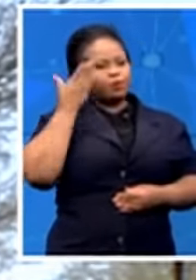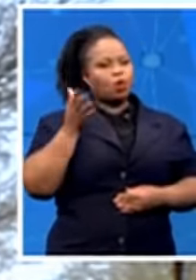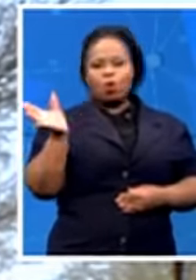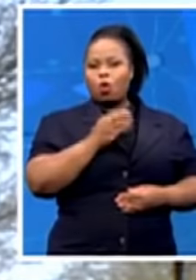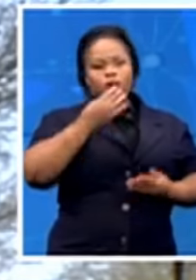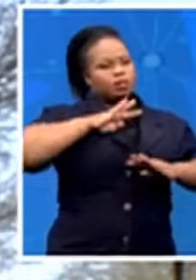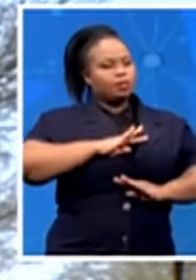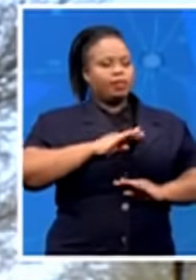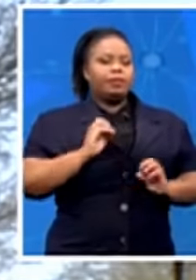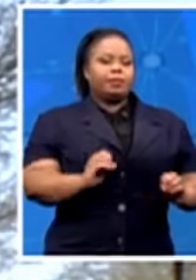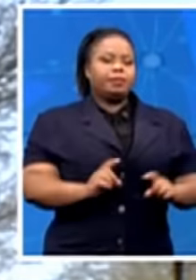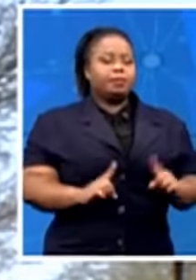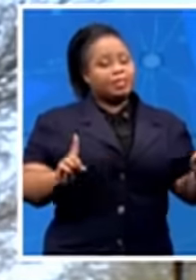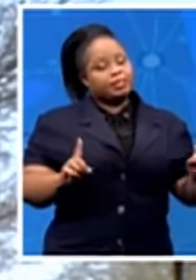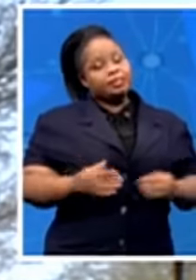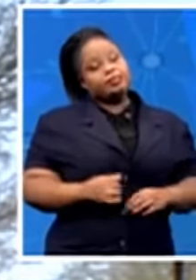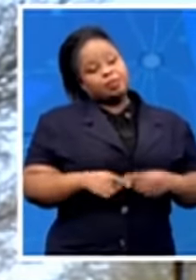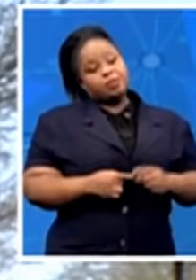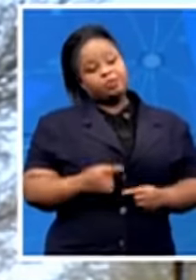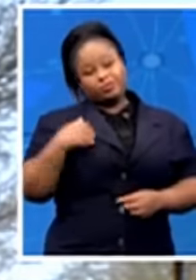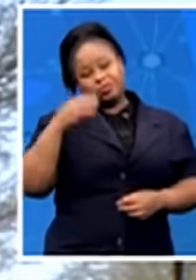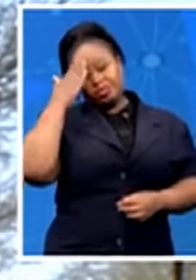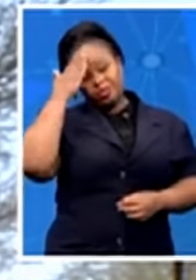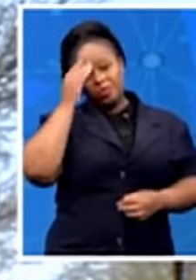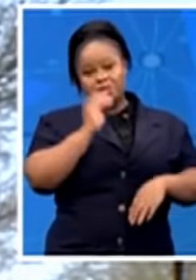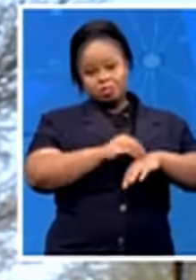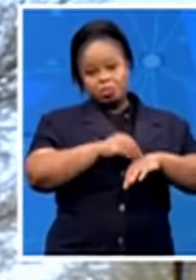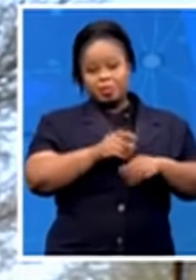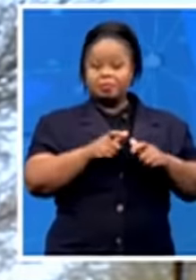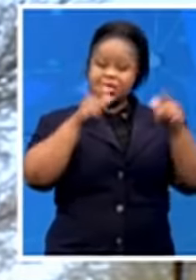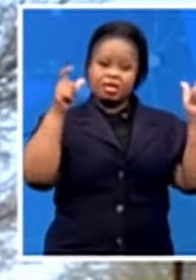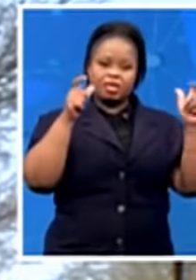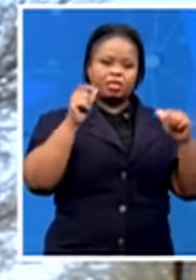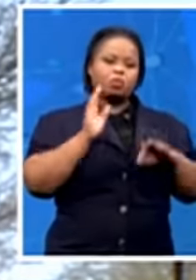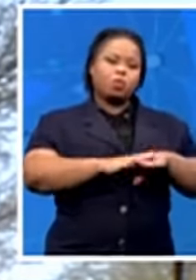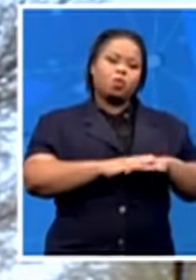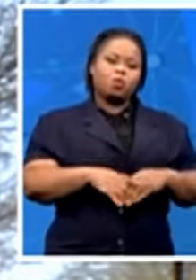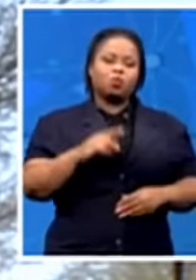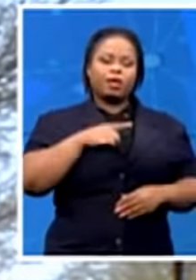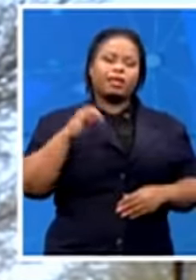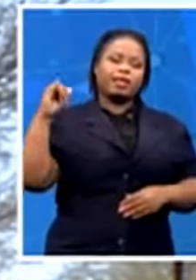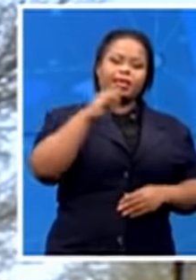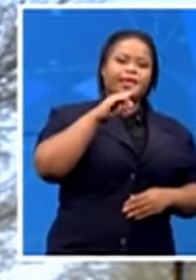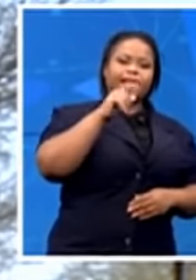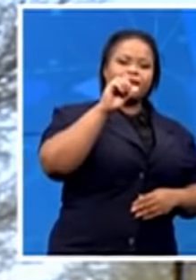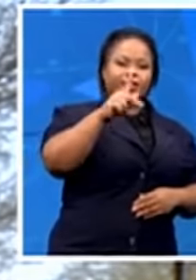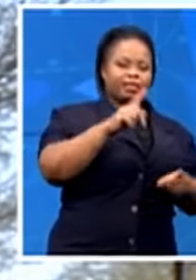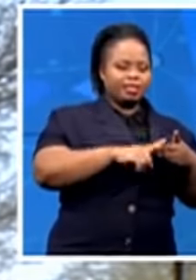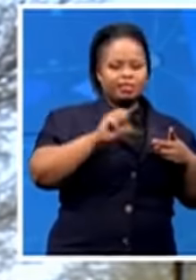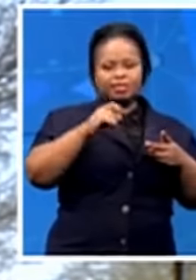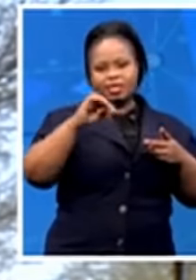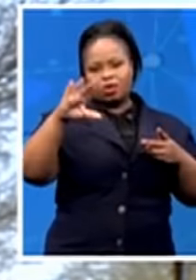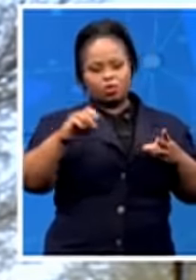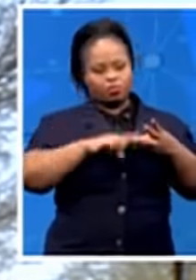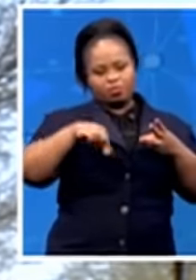that this is much bigger than this initiative that has been led by Air Link and comprises Syntaco and the municipality of Ms.